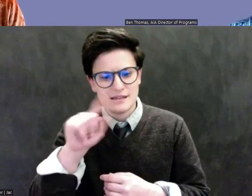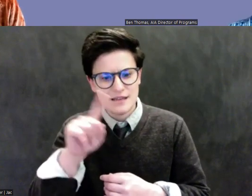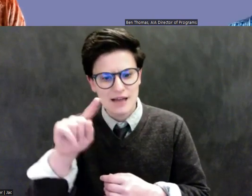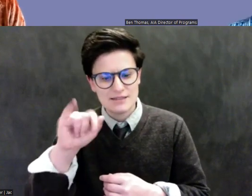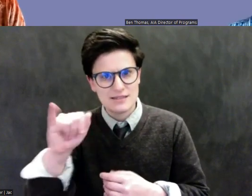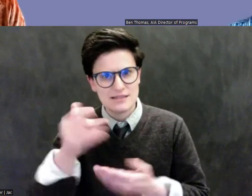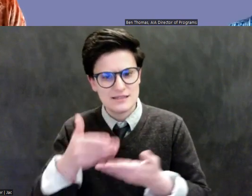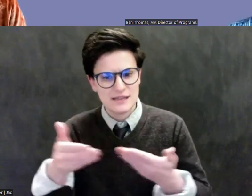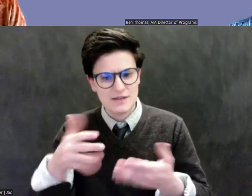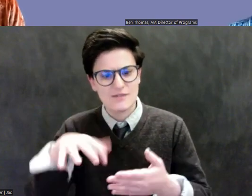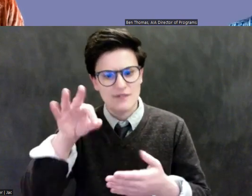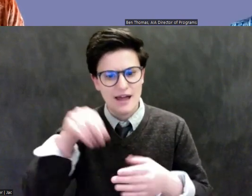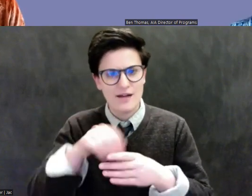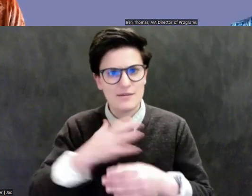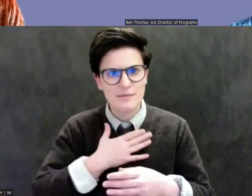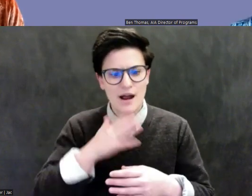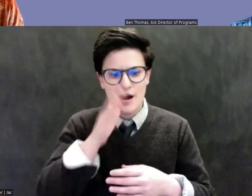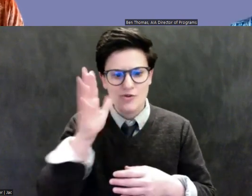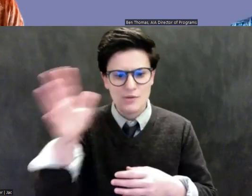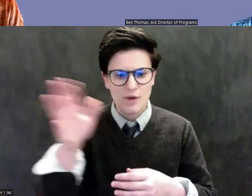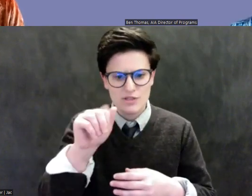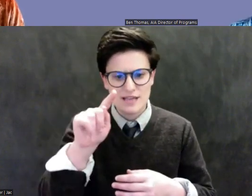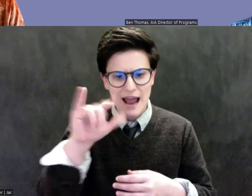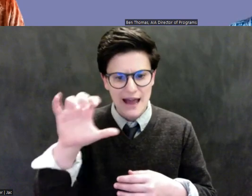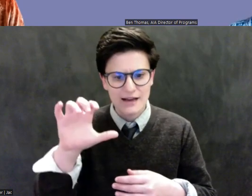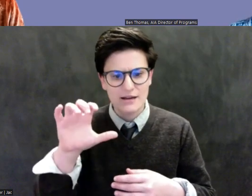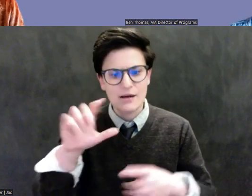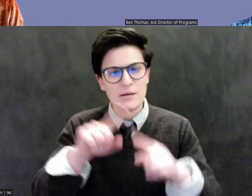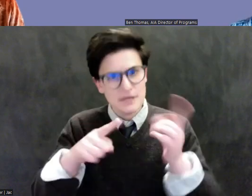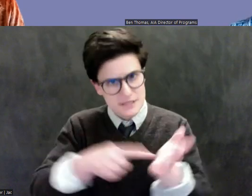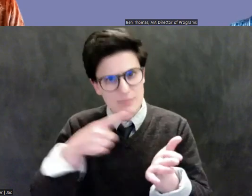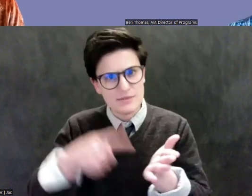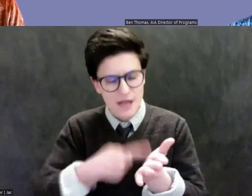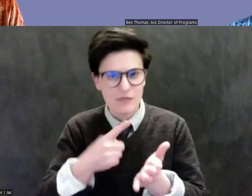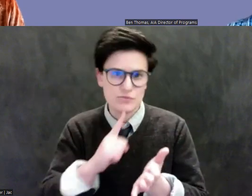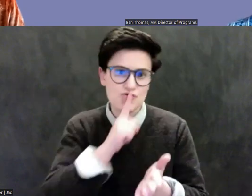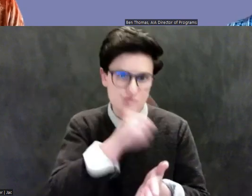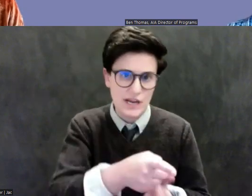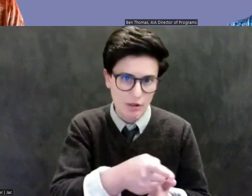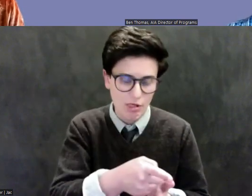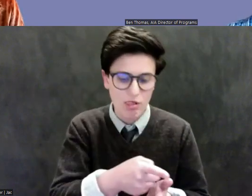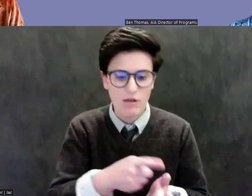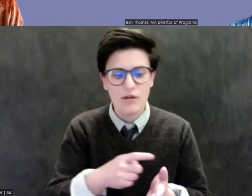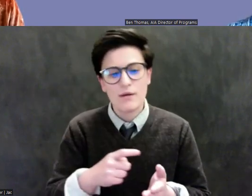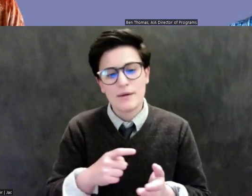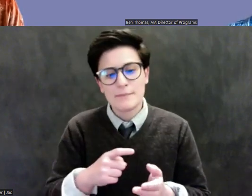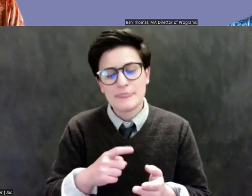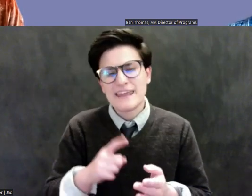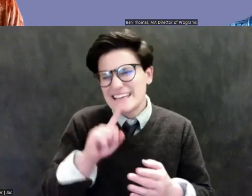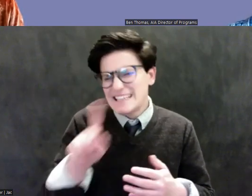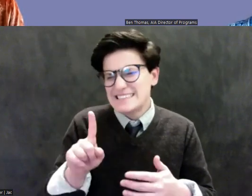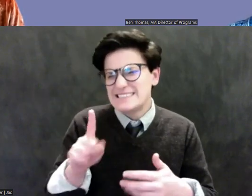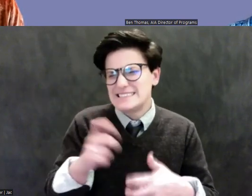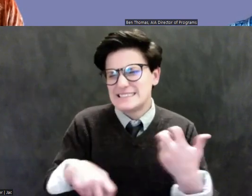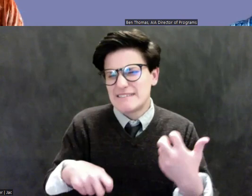Um, so it is very difficult and there, there does need to be a solution, you know, to what are,